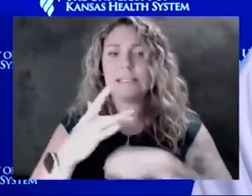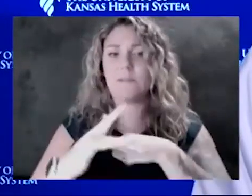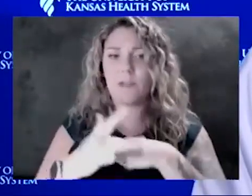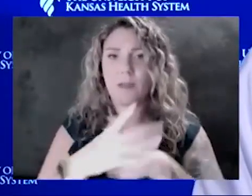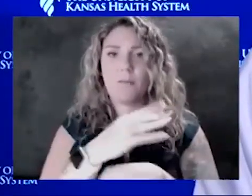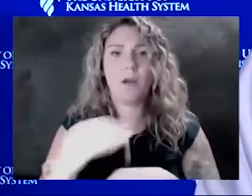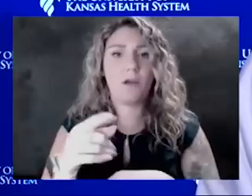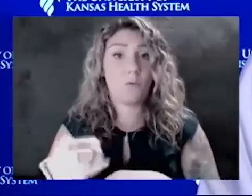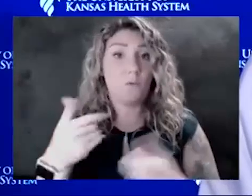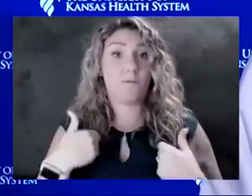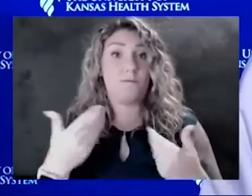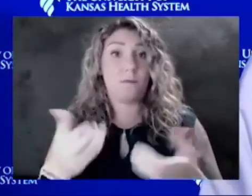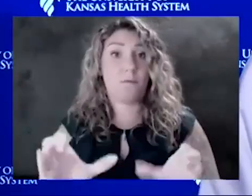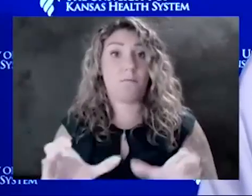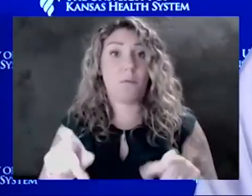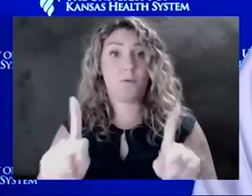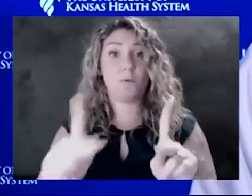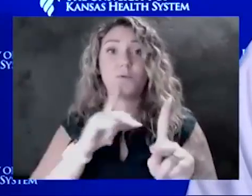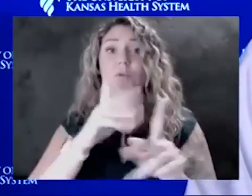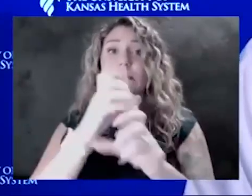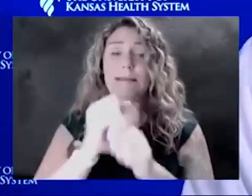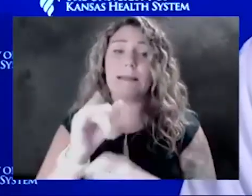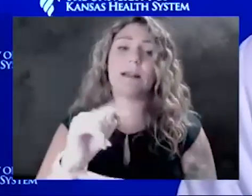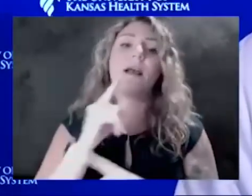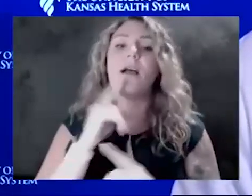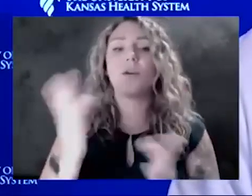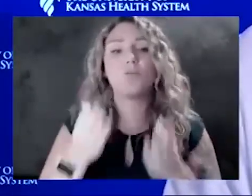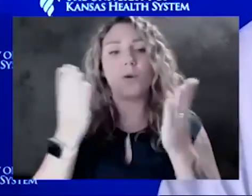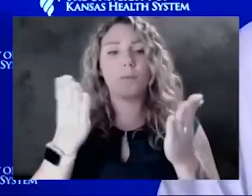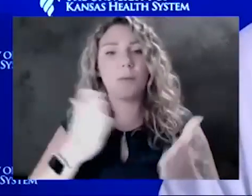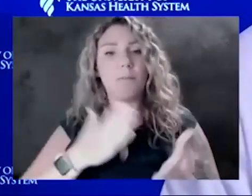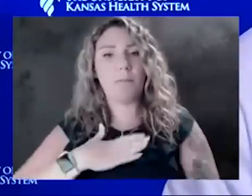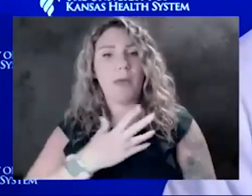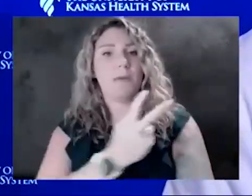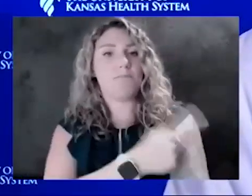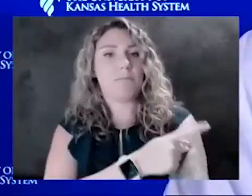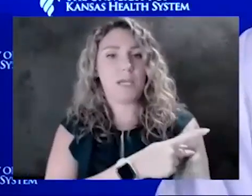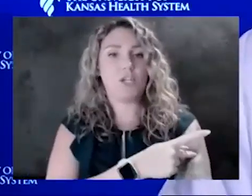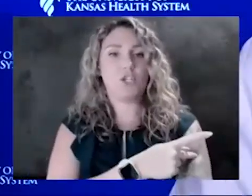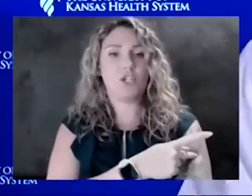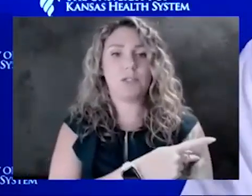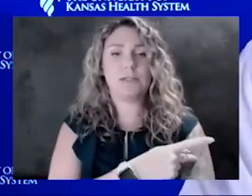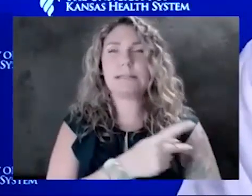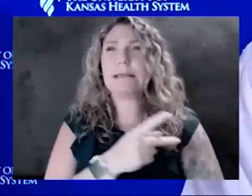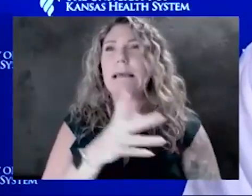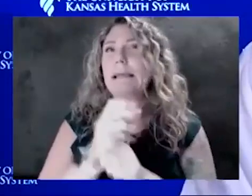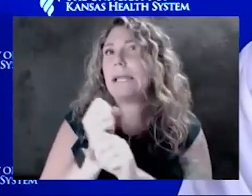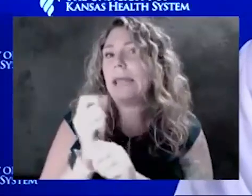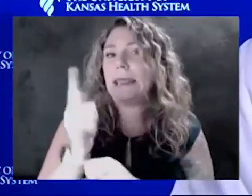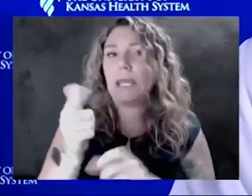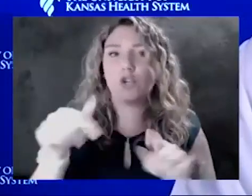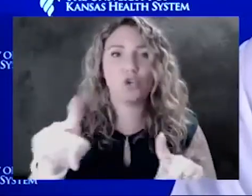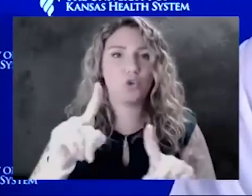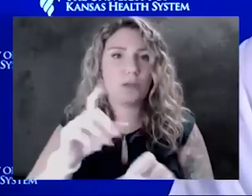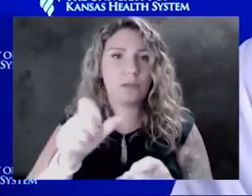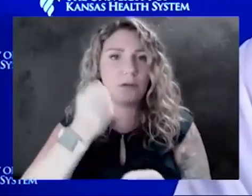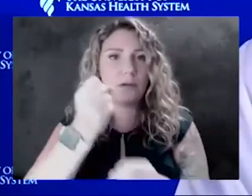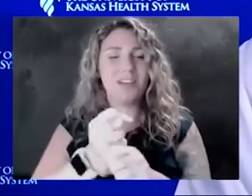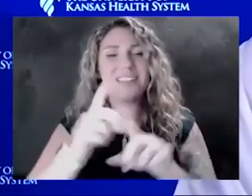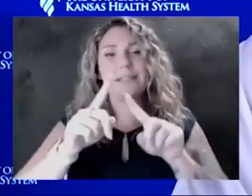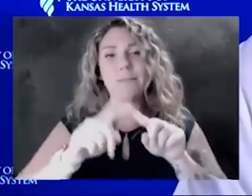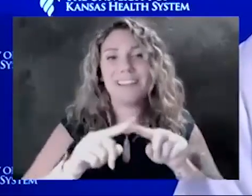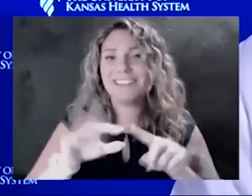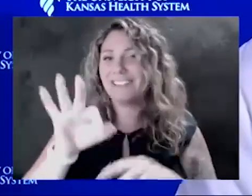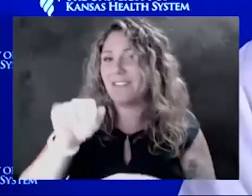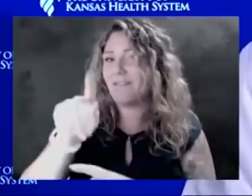I certainly recommend for my patients maybe getting it later in the year. And this depends on what the influenza dynamics are